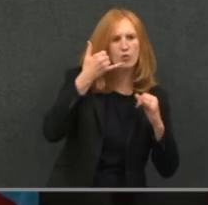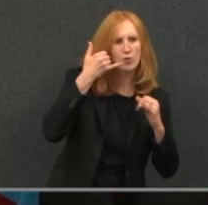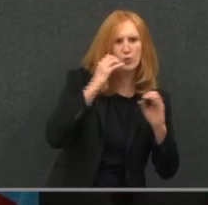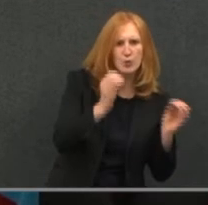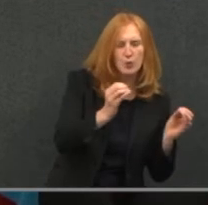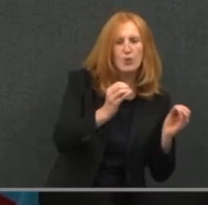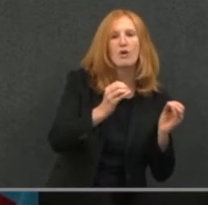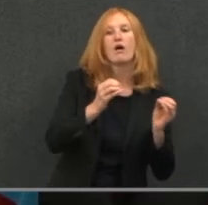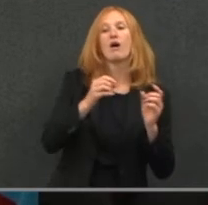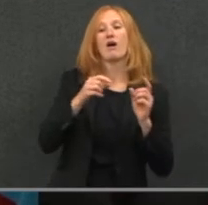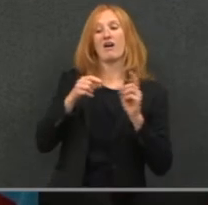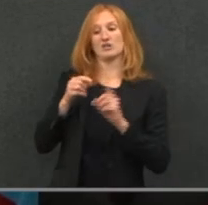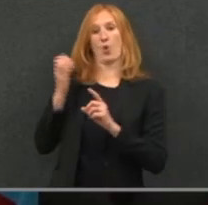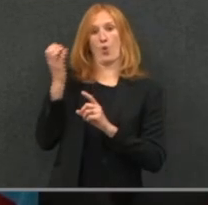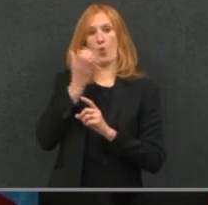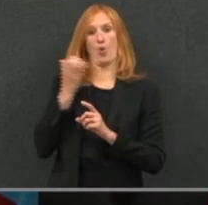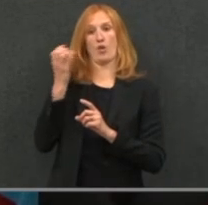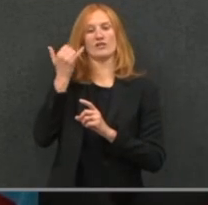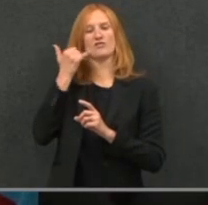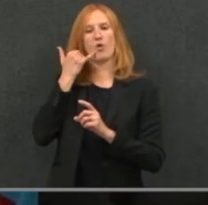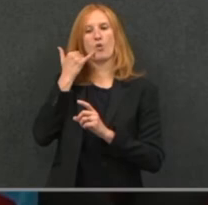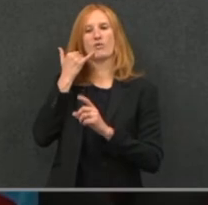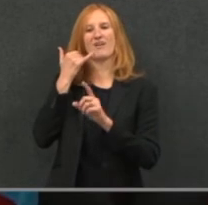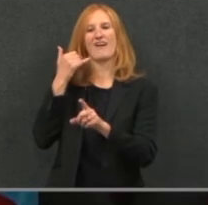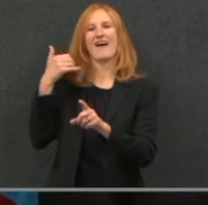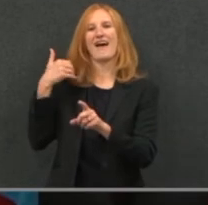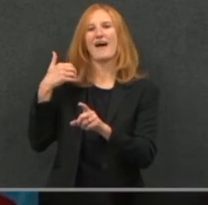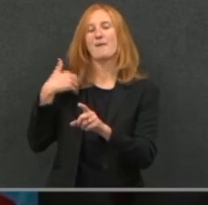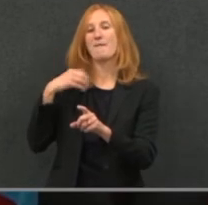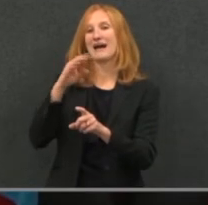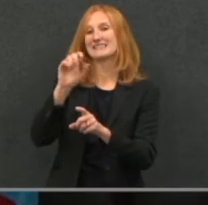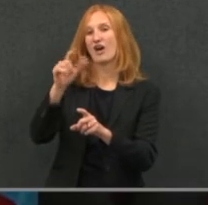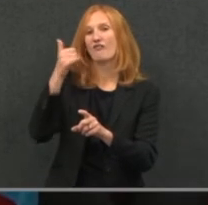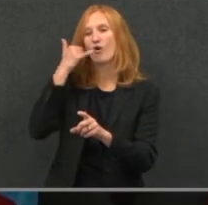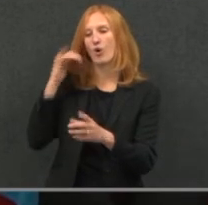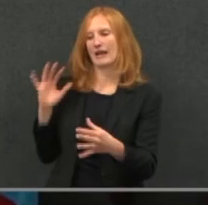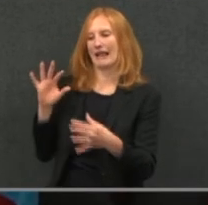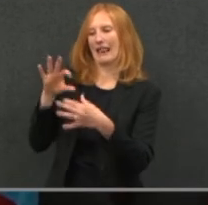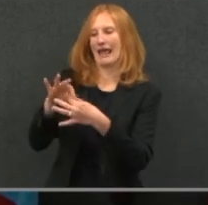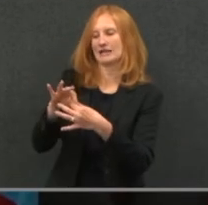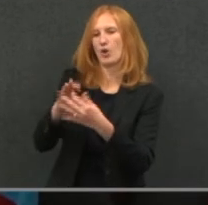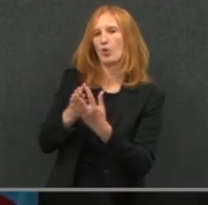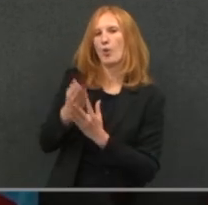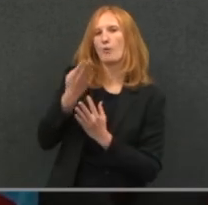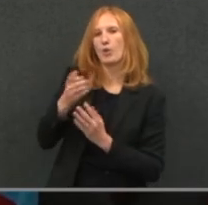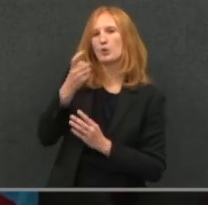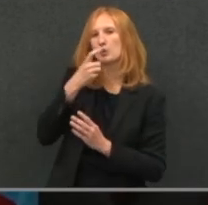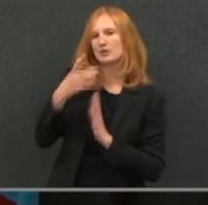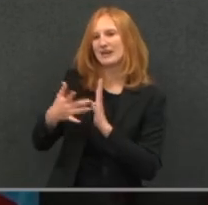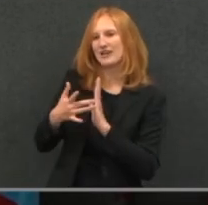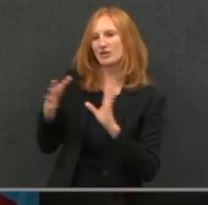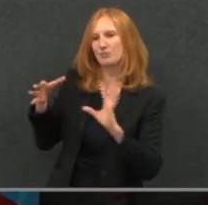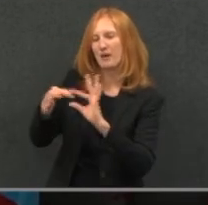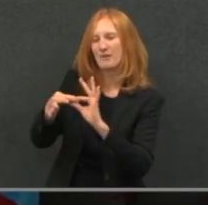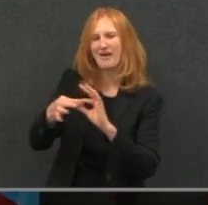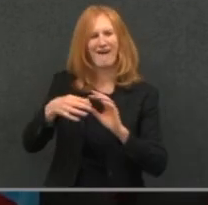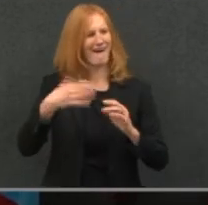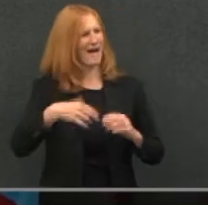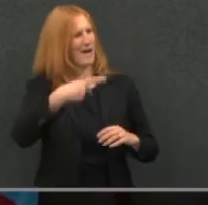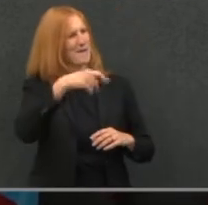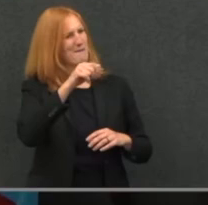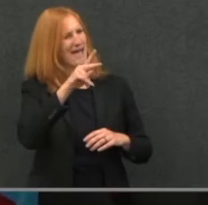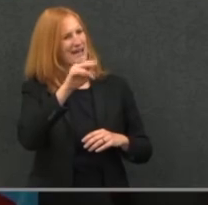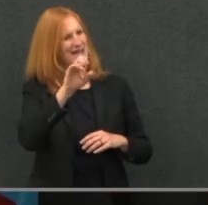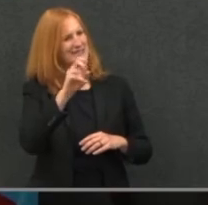by linking it to their cell phone number via Bluetooth. Look at Panasonic. I'm telling you.